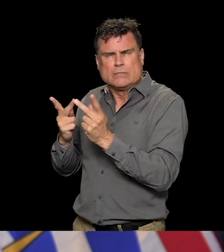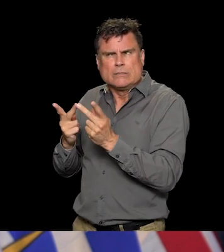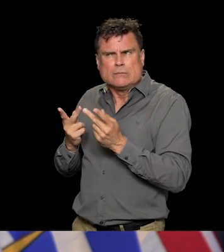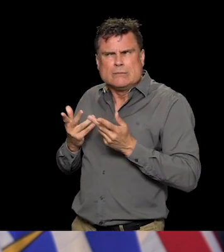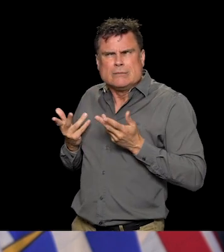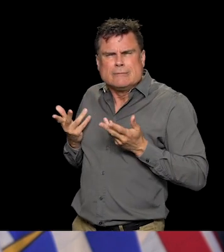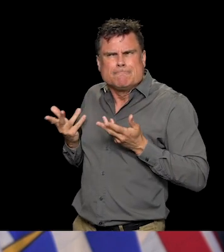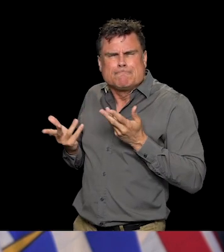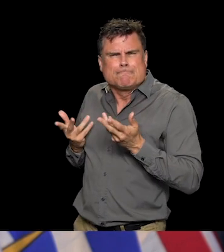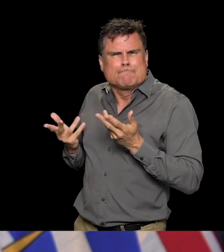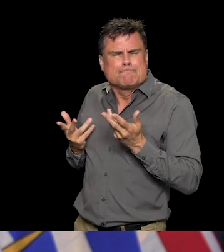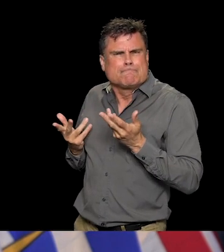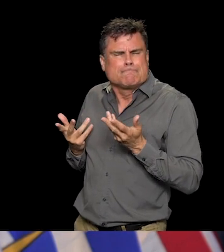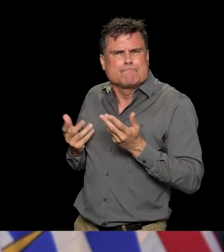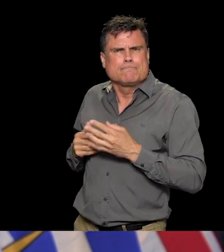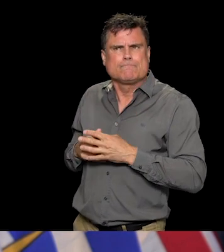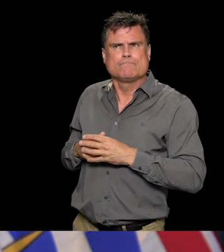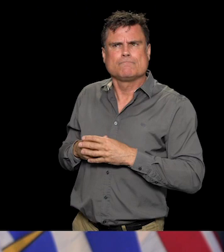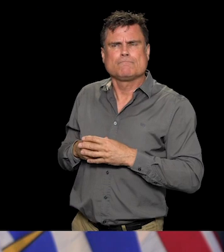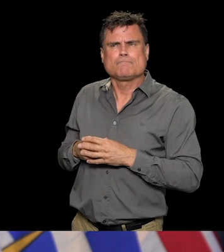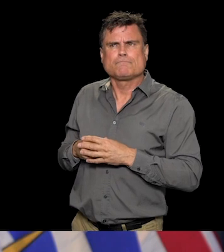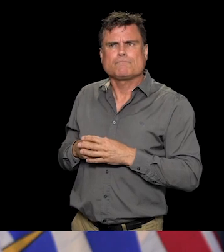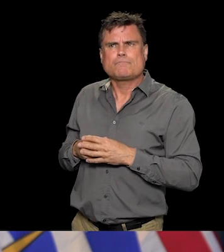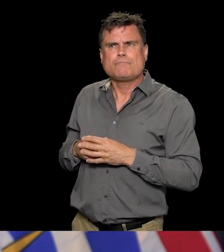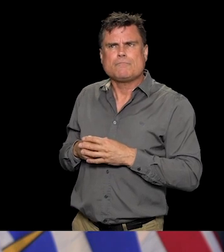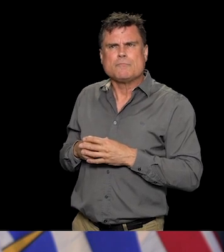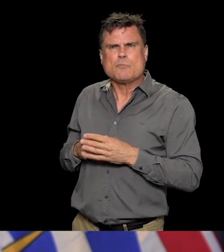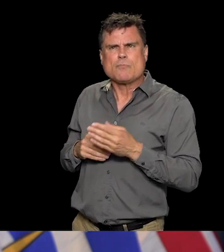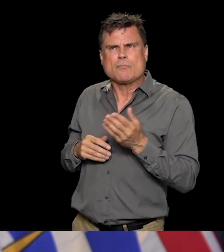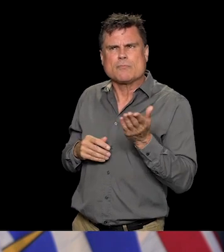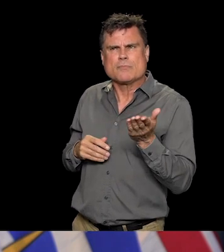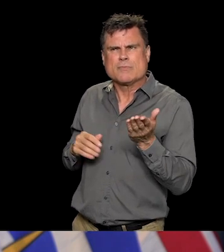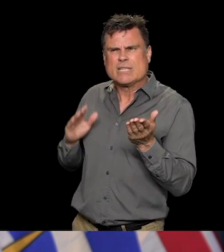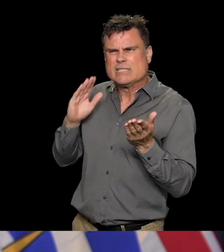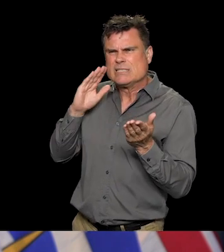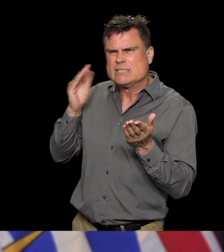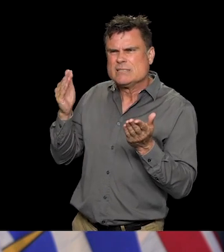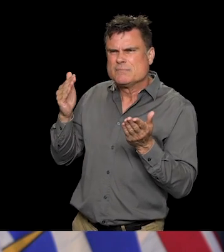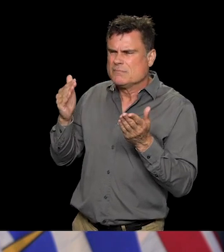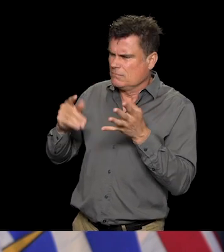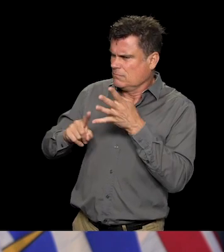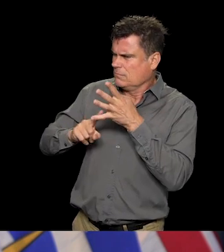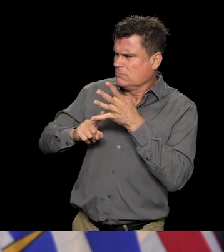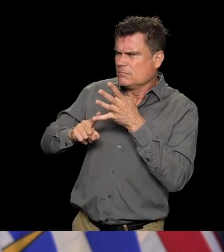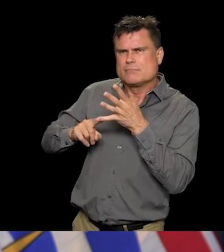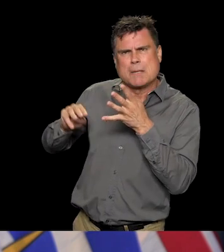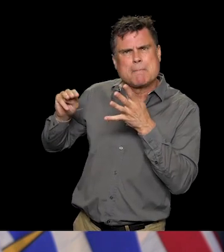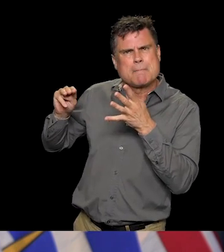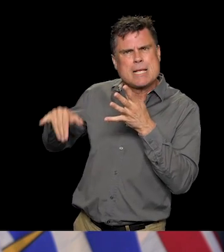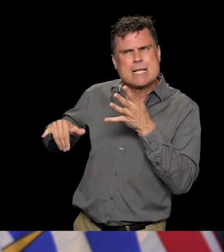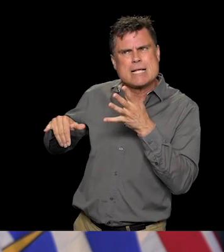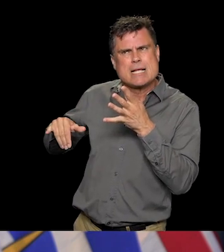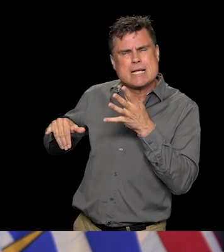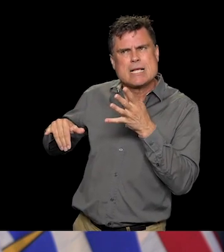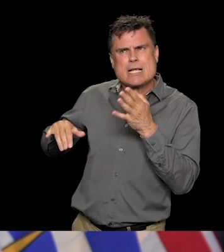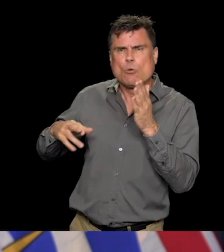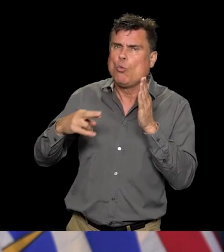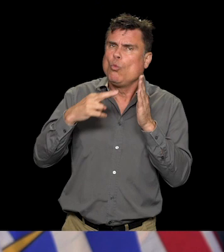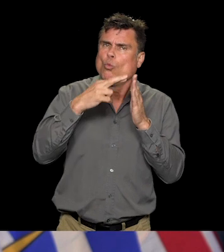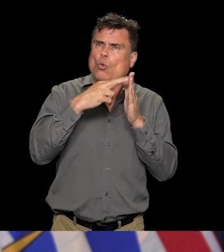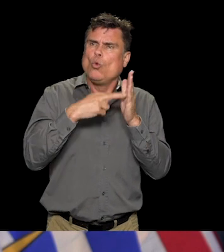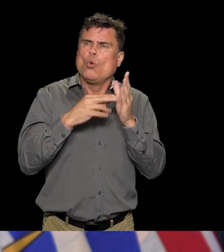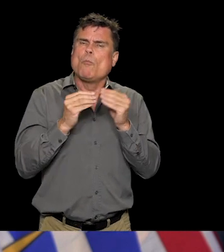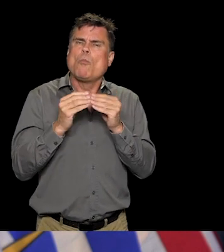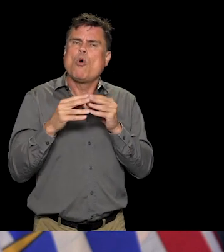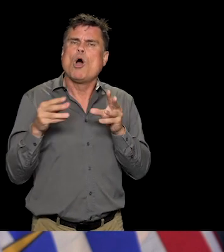at the end of May on who can go in to the facilities, and I just think some family members would be interested in knowing that